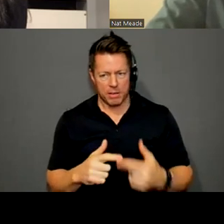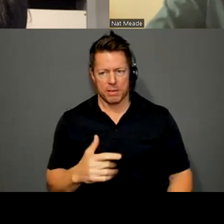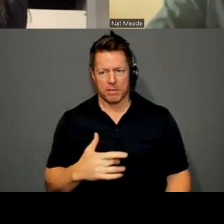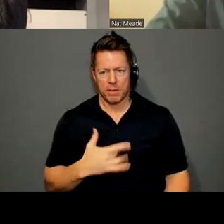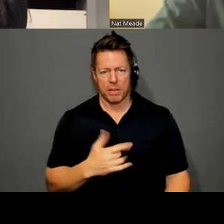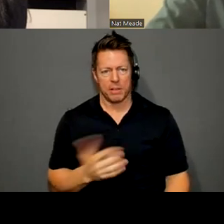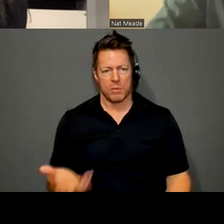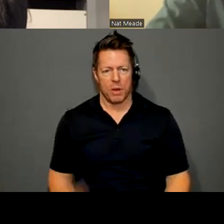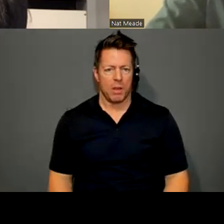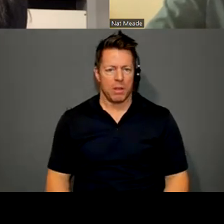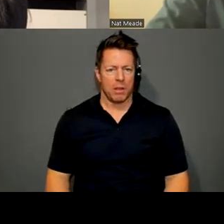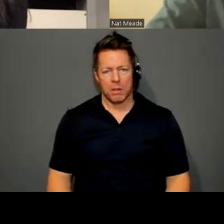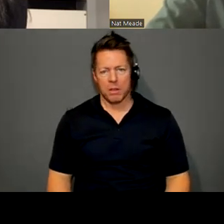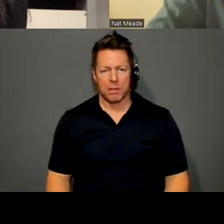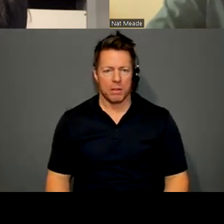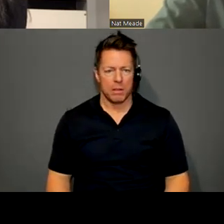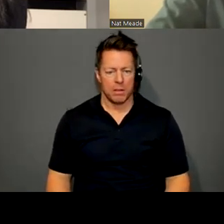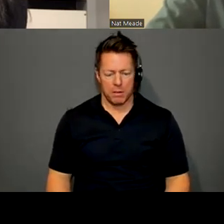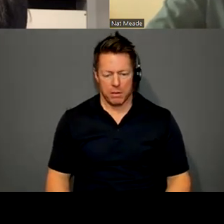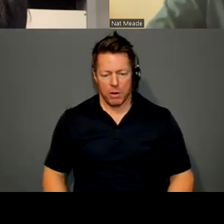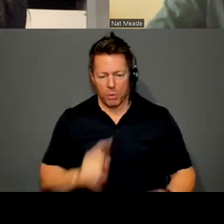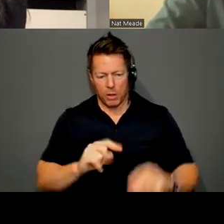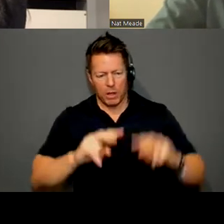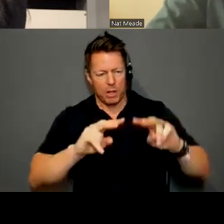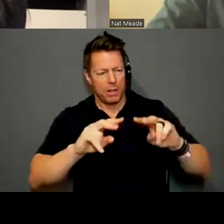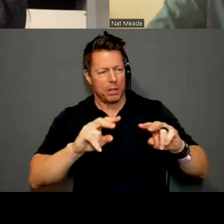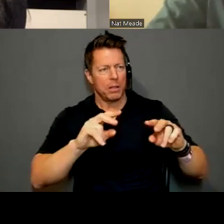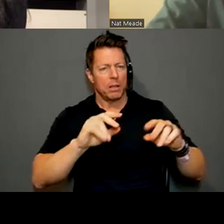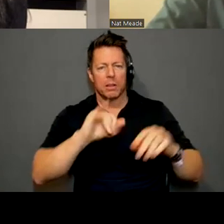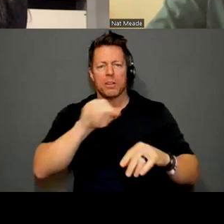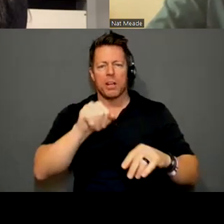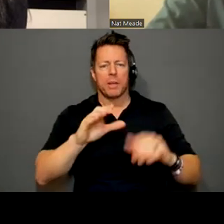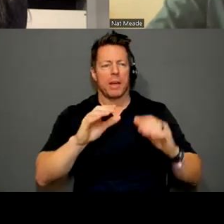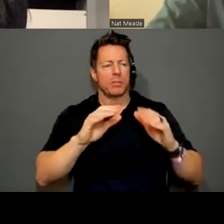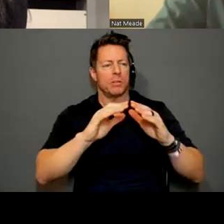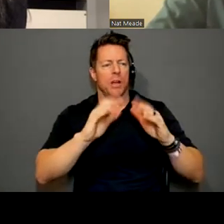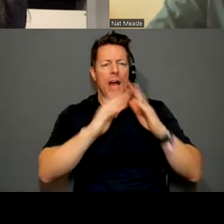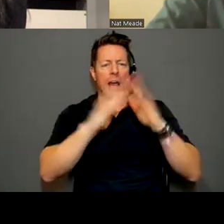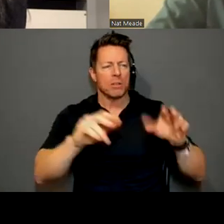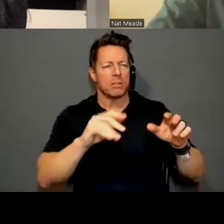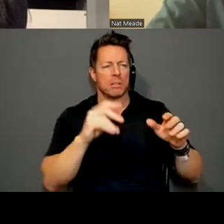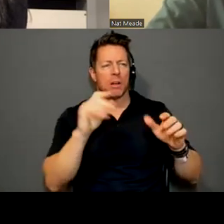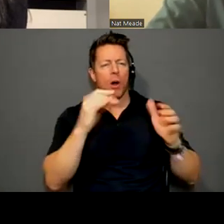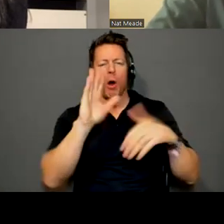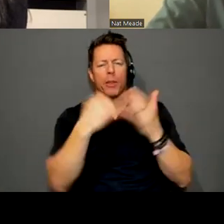especially with looking at the work at the James Castle House and visiting the archive, it just kind of